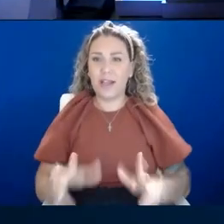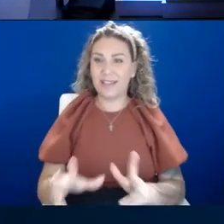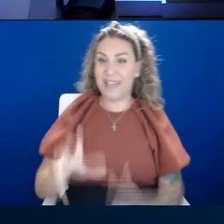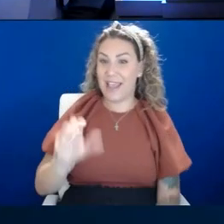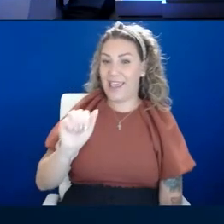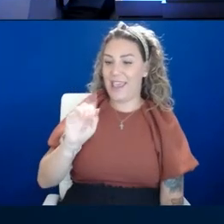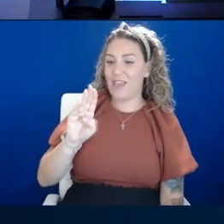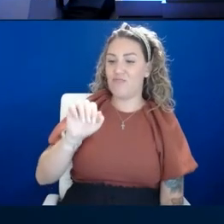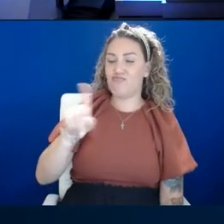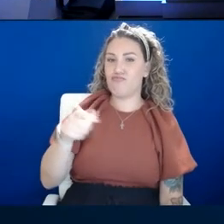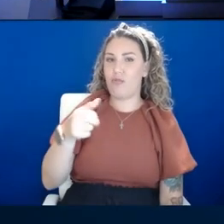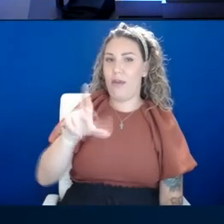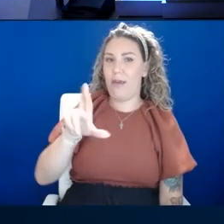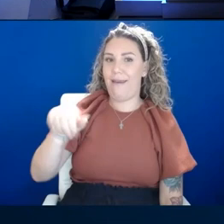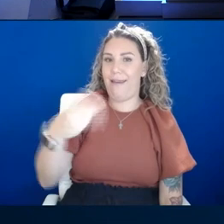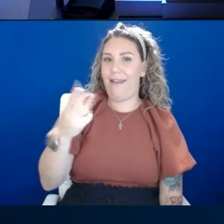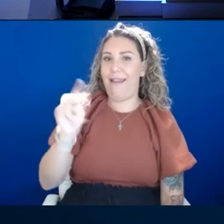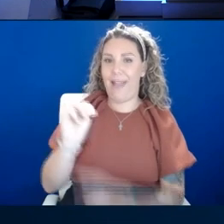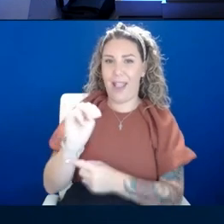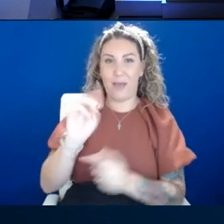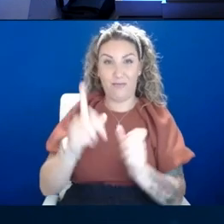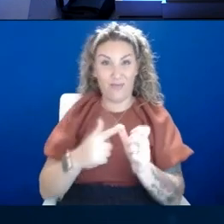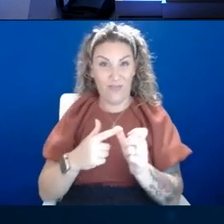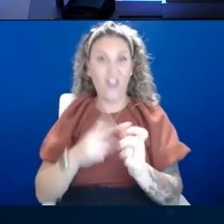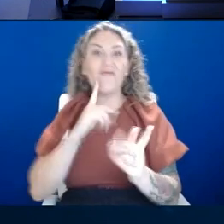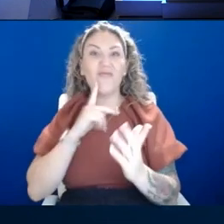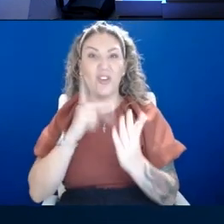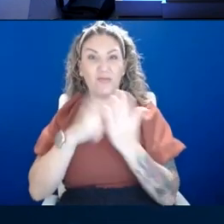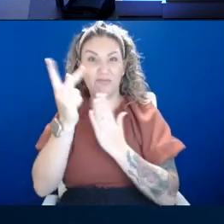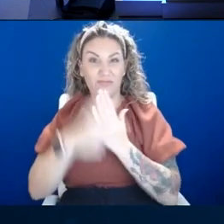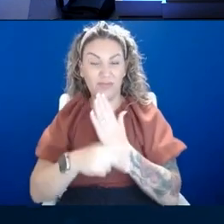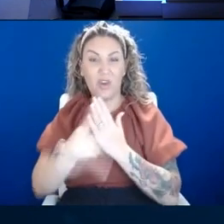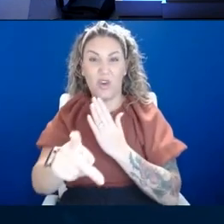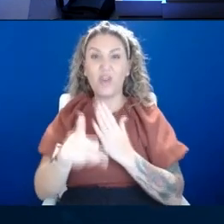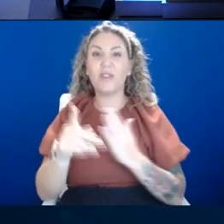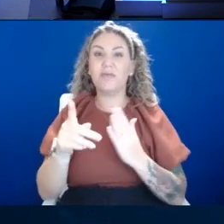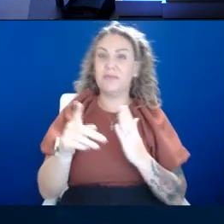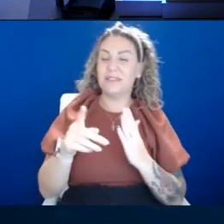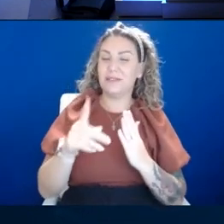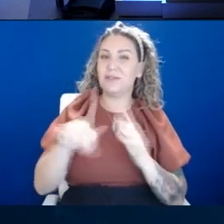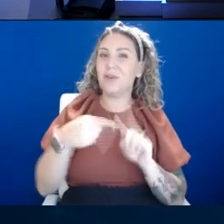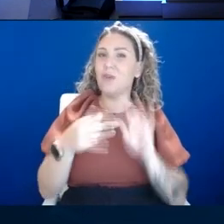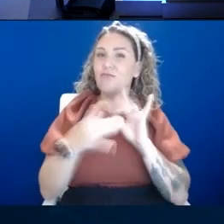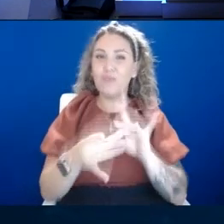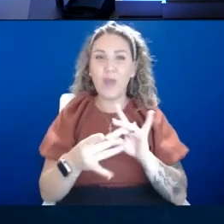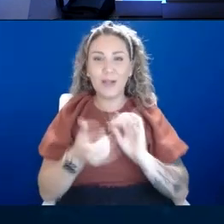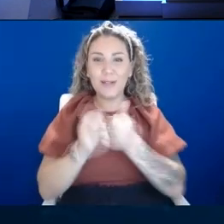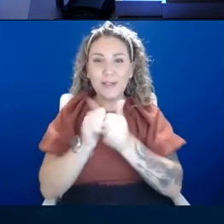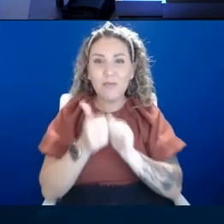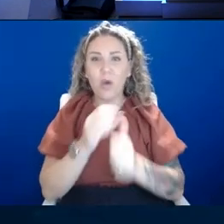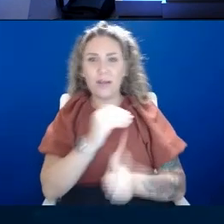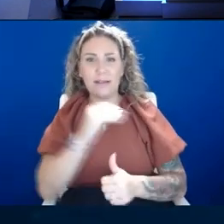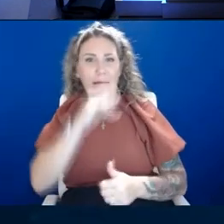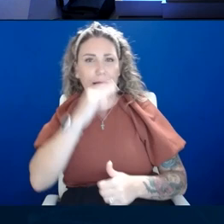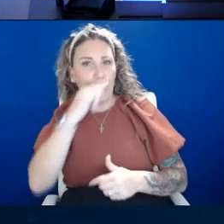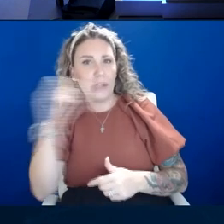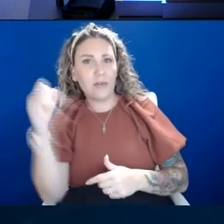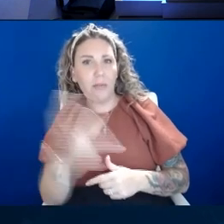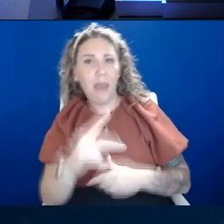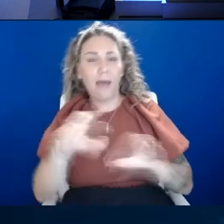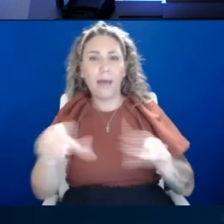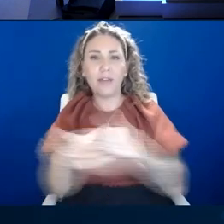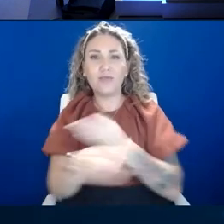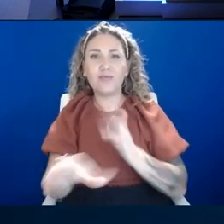all about sports and mental health. We've been talking a lot about sports as kids head back to the classroom and back to the fields and the courts. You spoke with some local